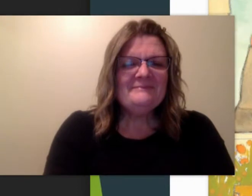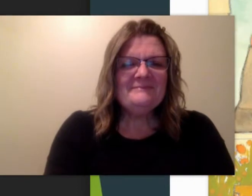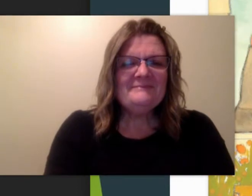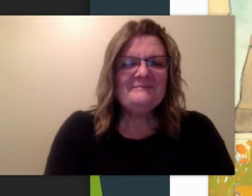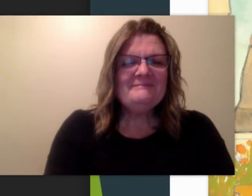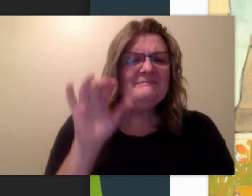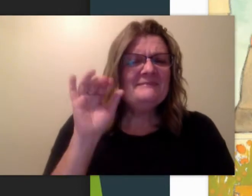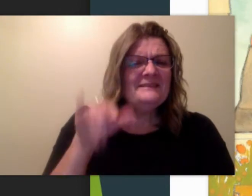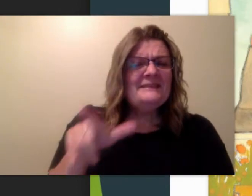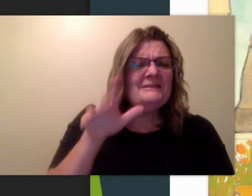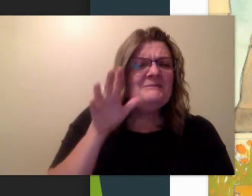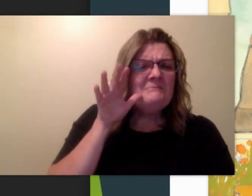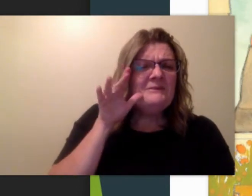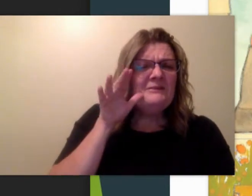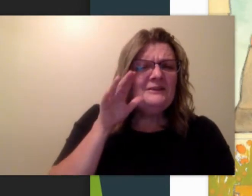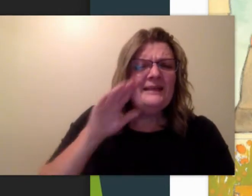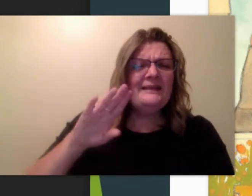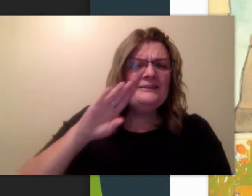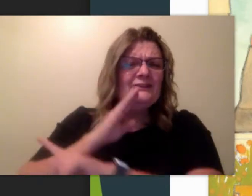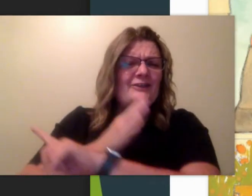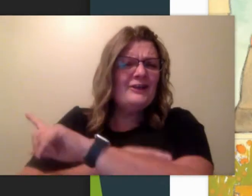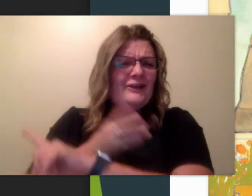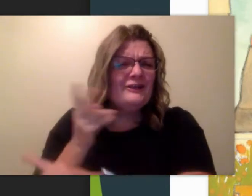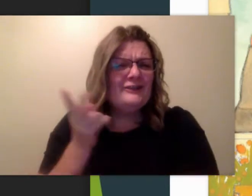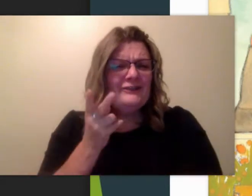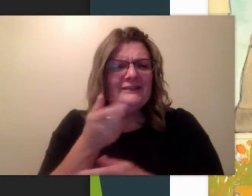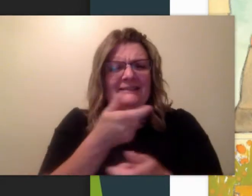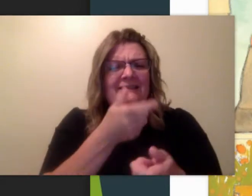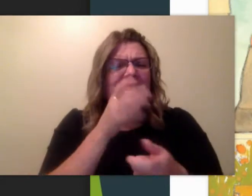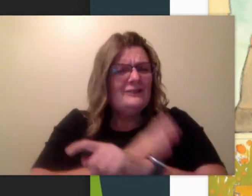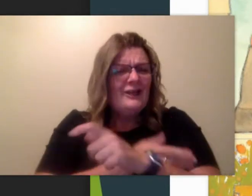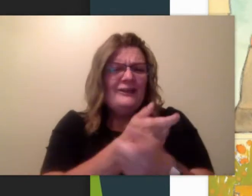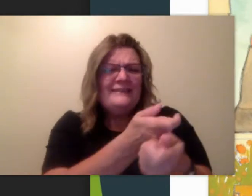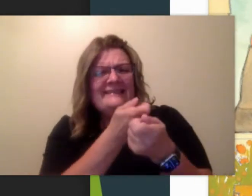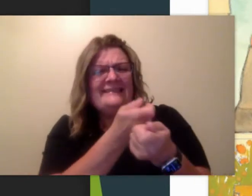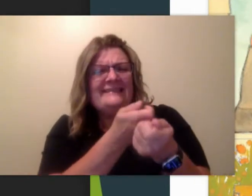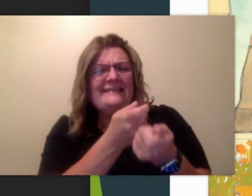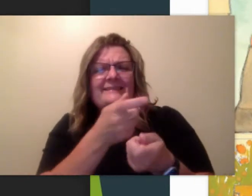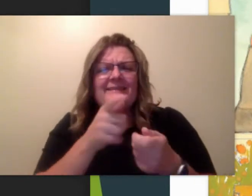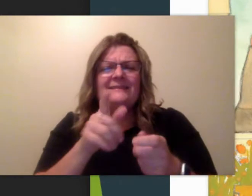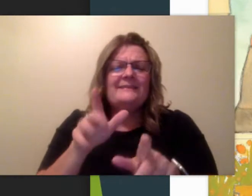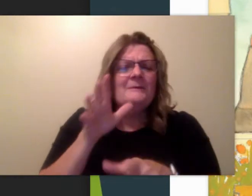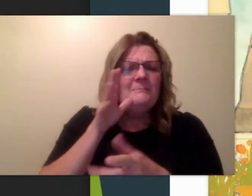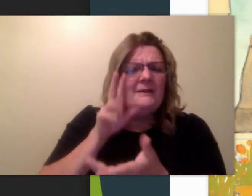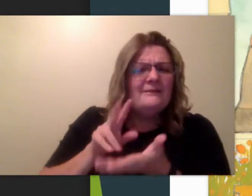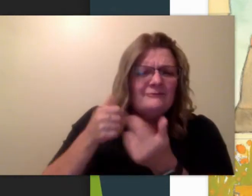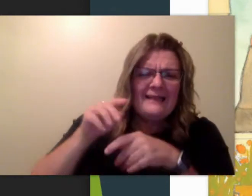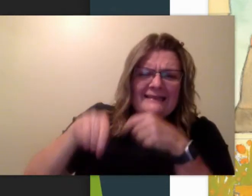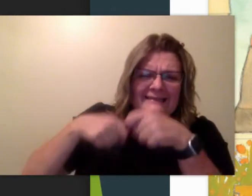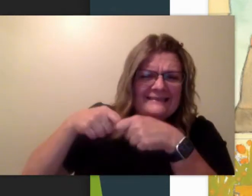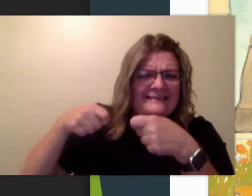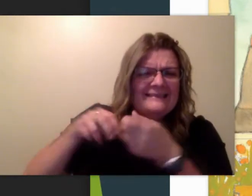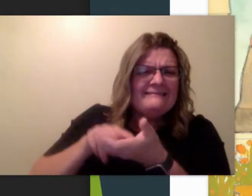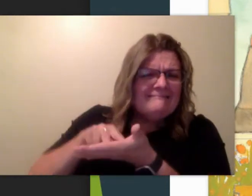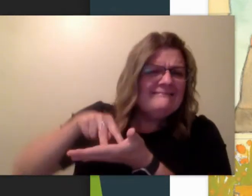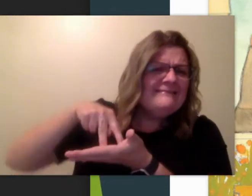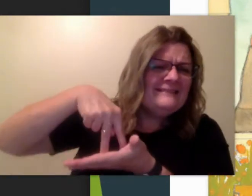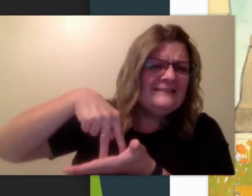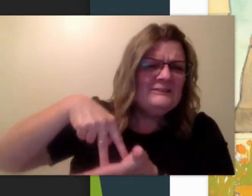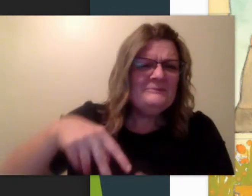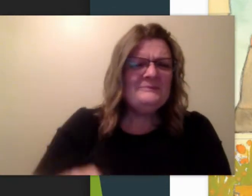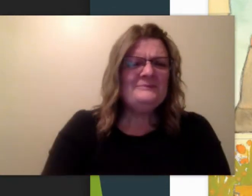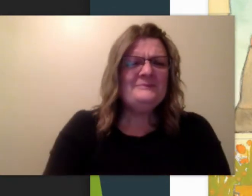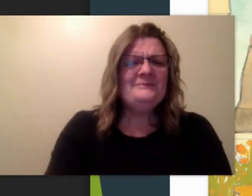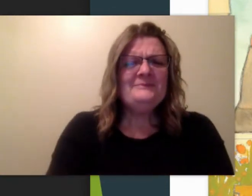That's the mother and her daughter, and her daughter's pulling her, trying to get her mom to stand up, and mom's trying to tie her